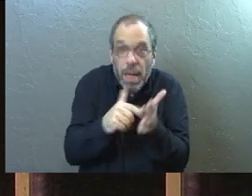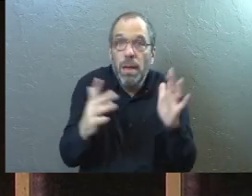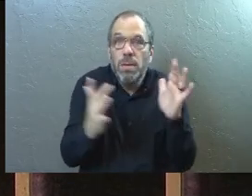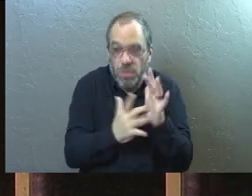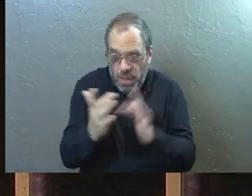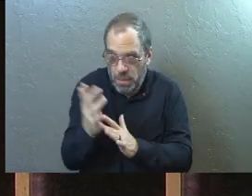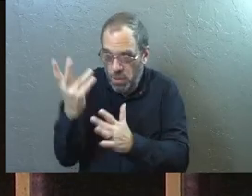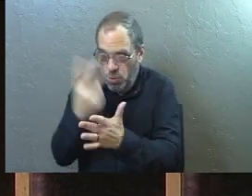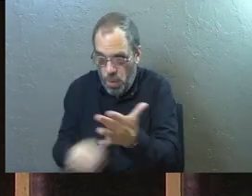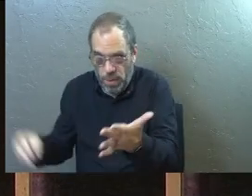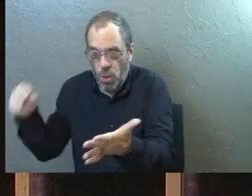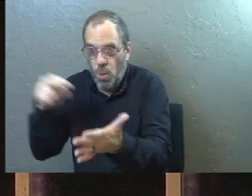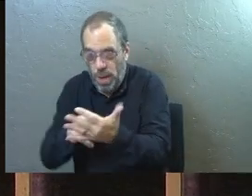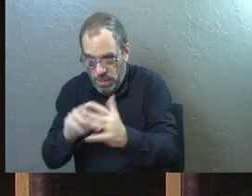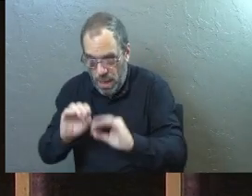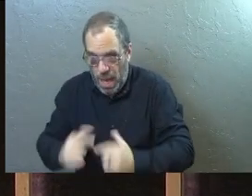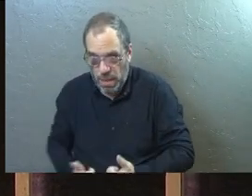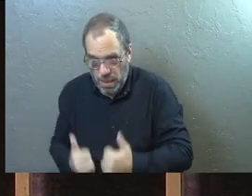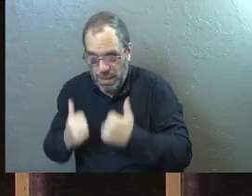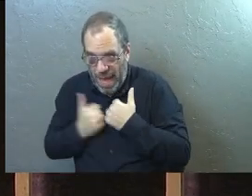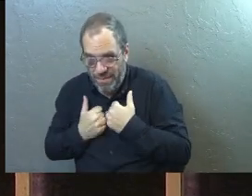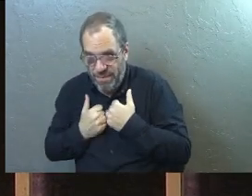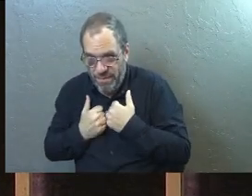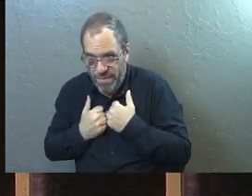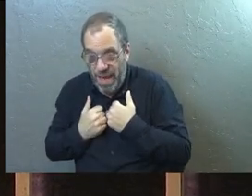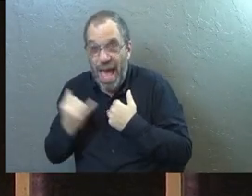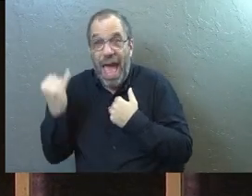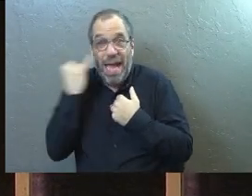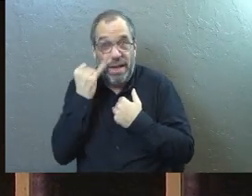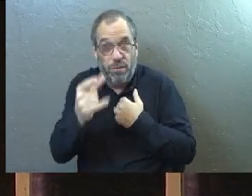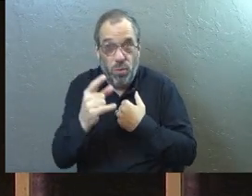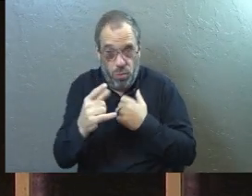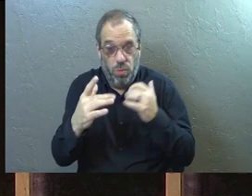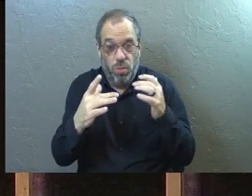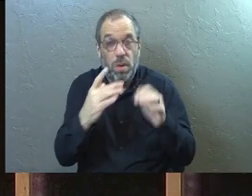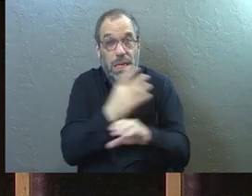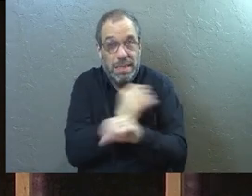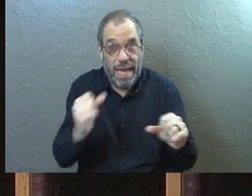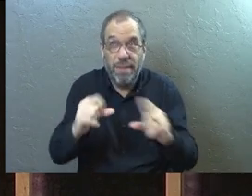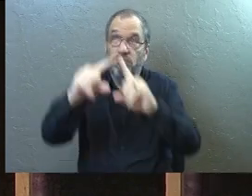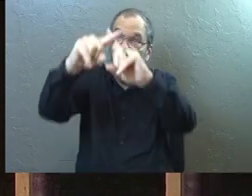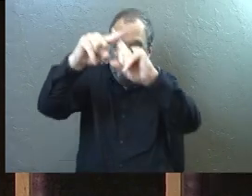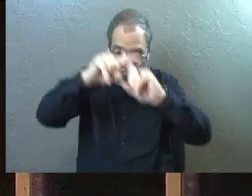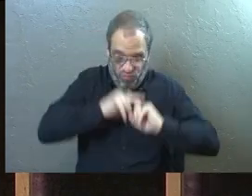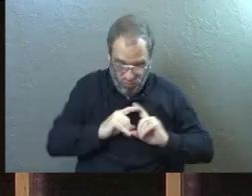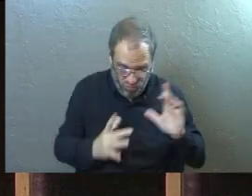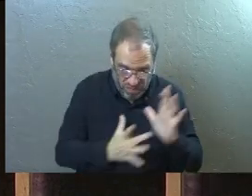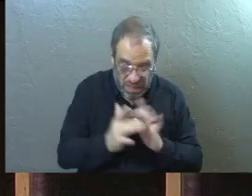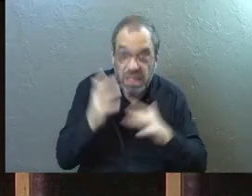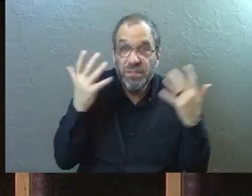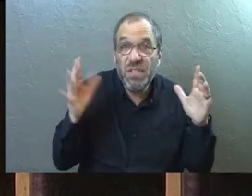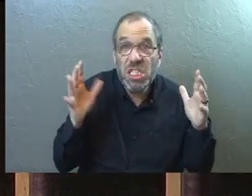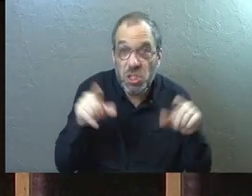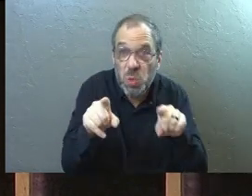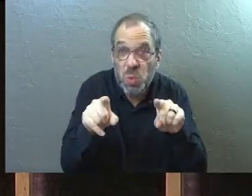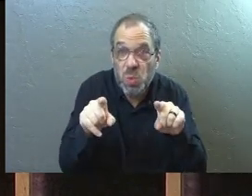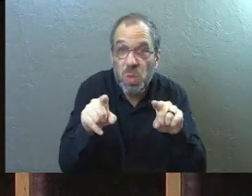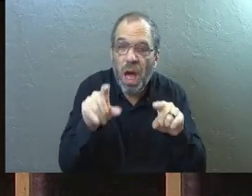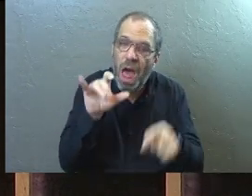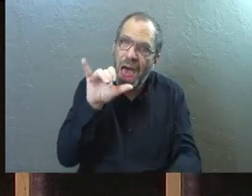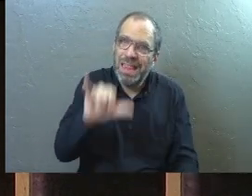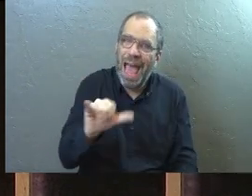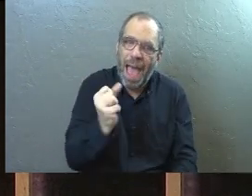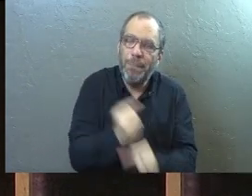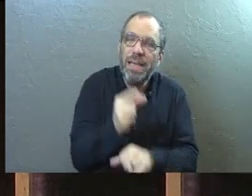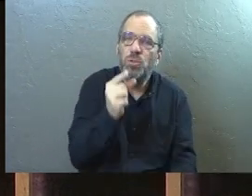if Jesus is the resurrection and the life. And if you're a Christian today, if you've surrendered your life to Jesus Christ, then